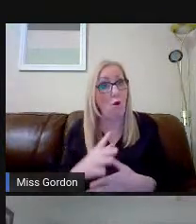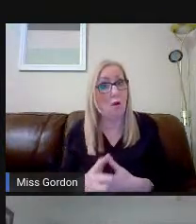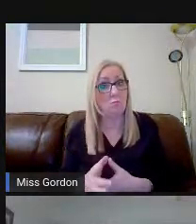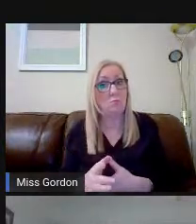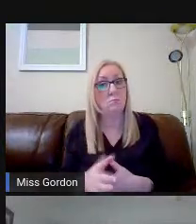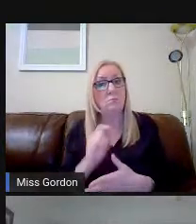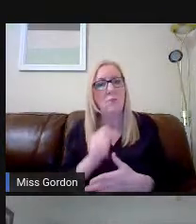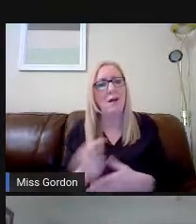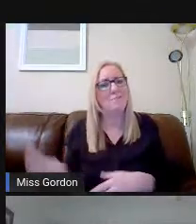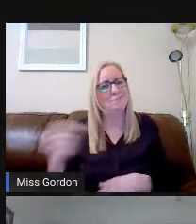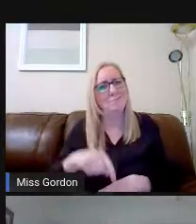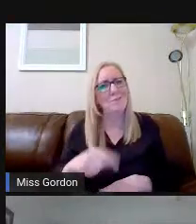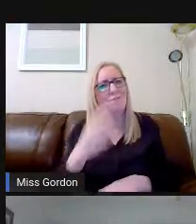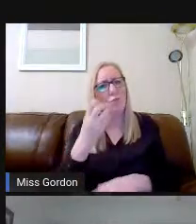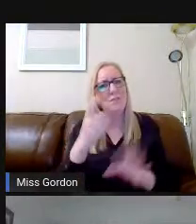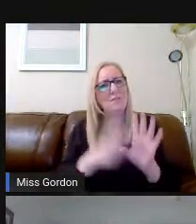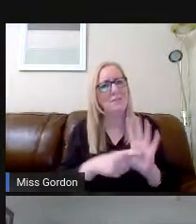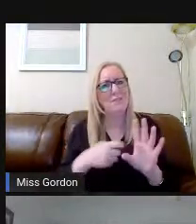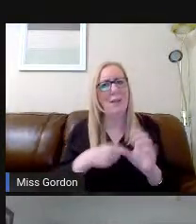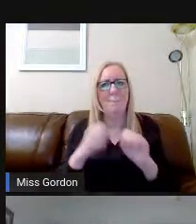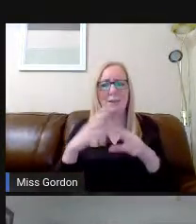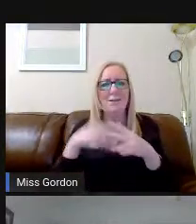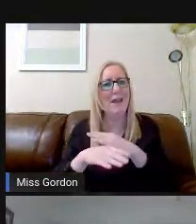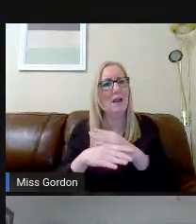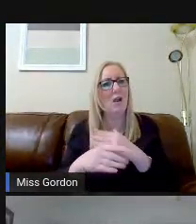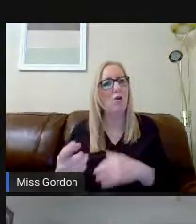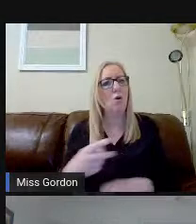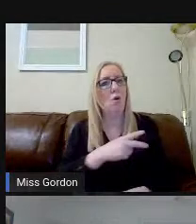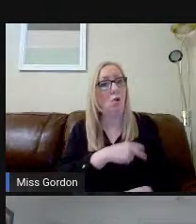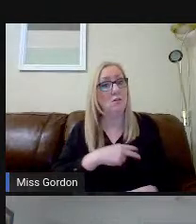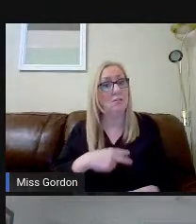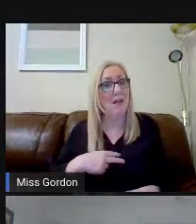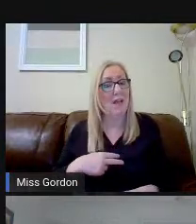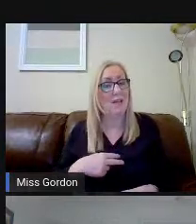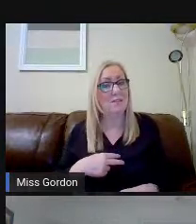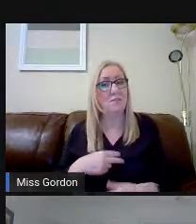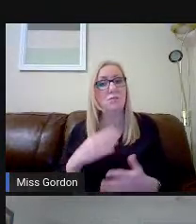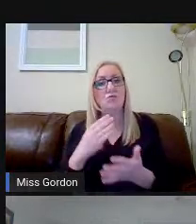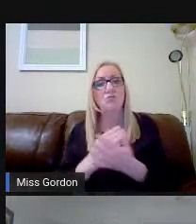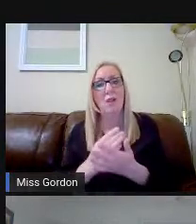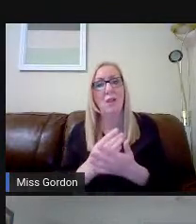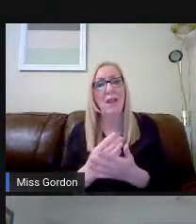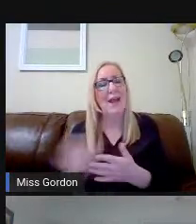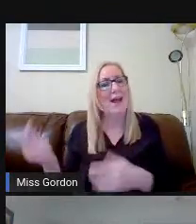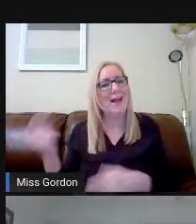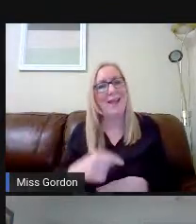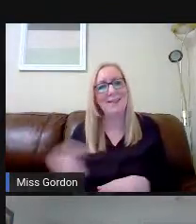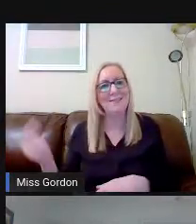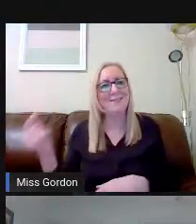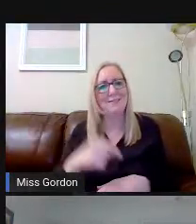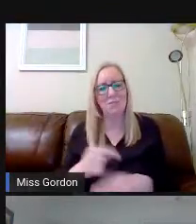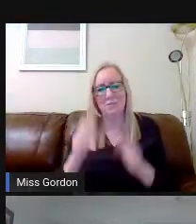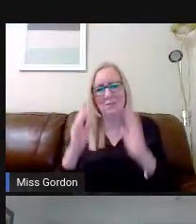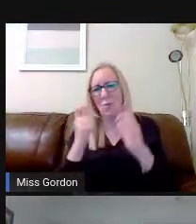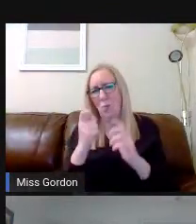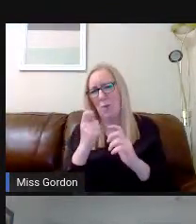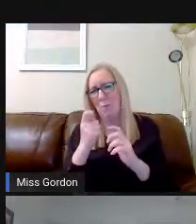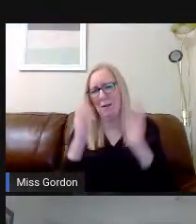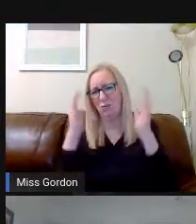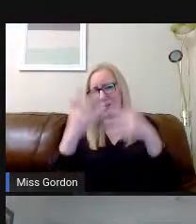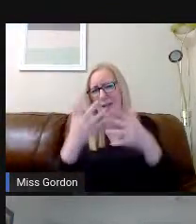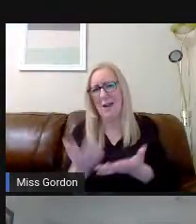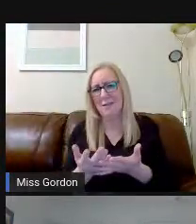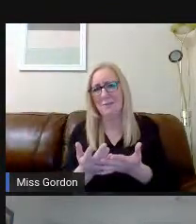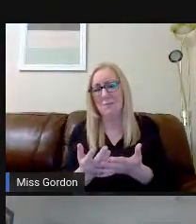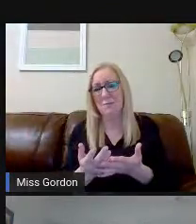14 years I've been at Calder side, attendance is a weak concern. You know, we need young people in